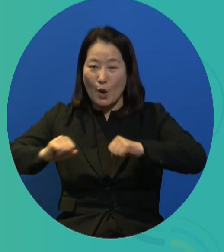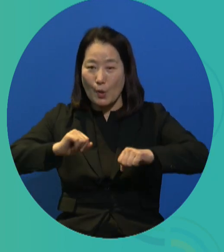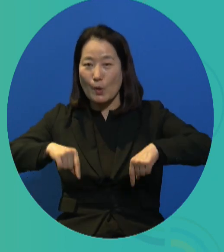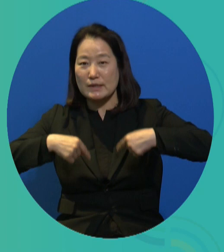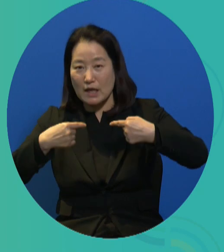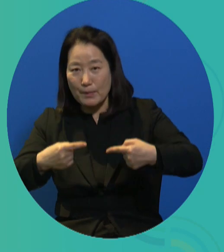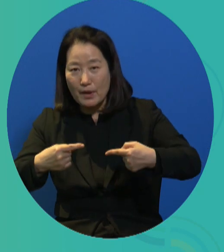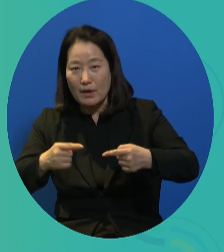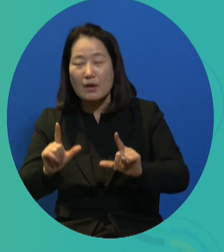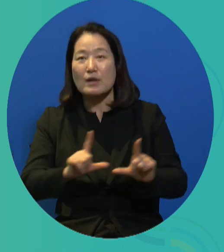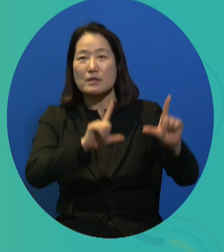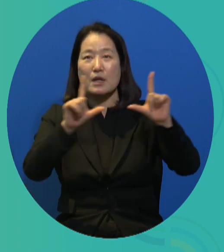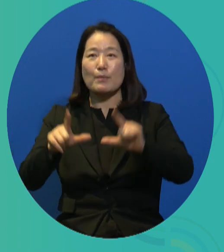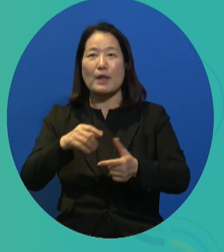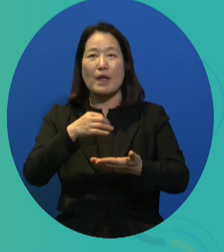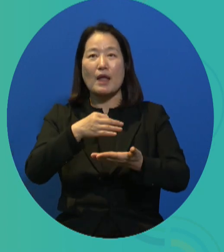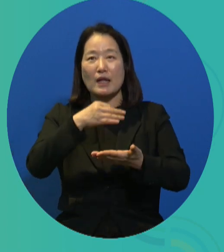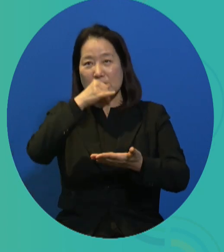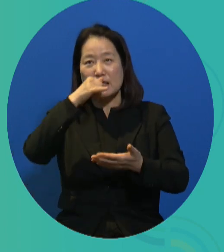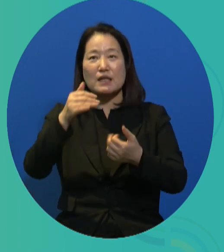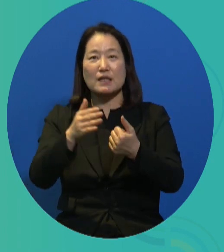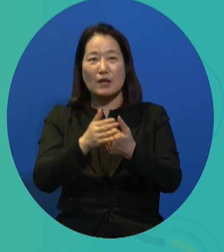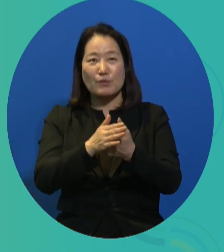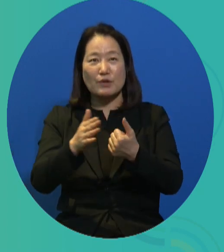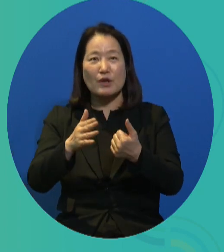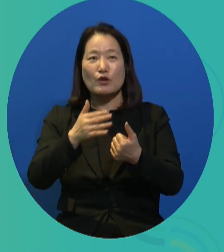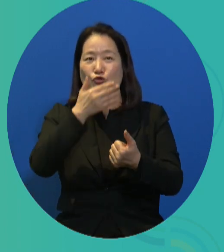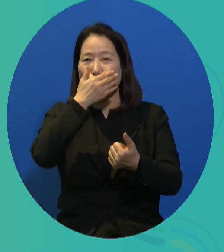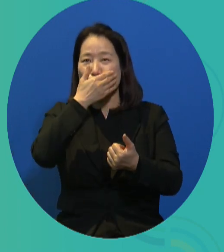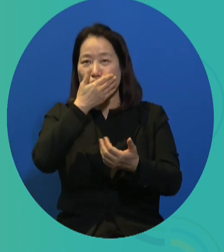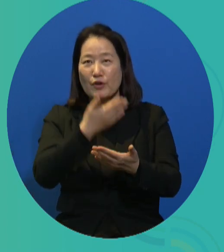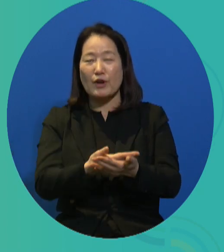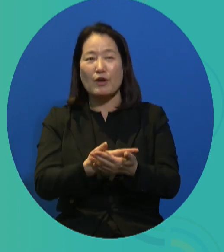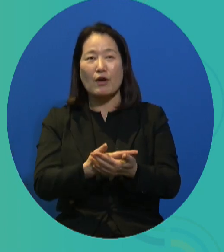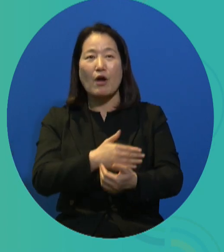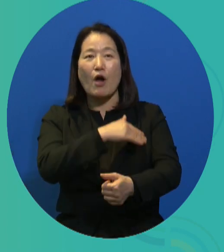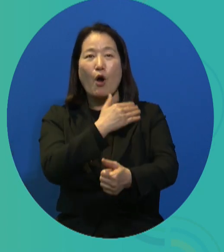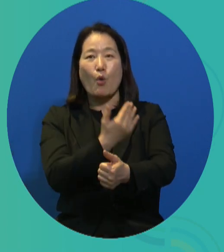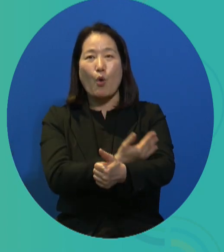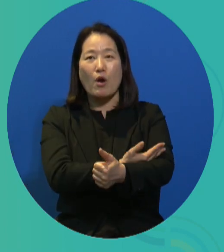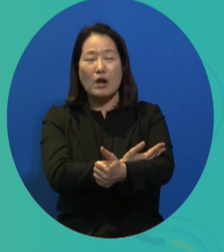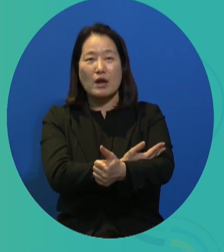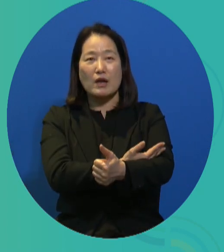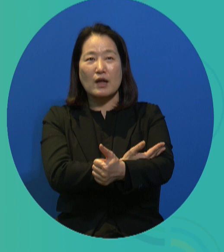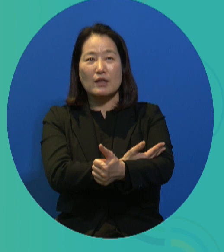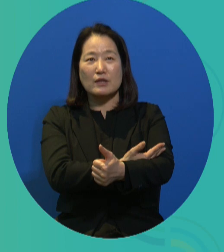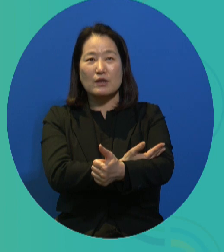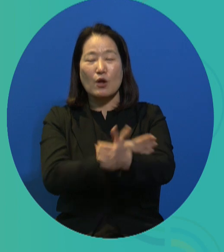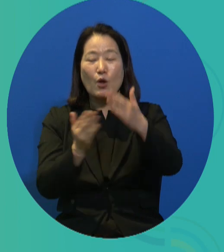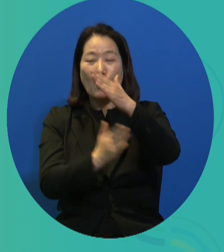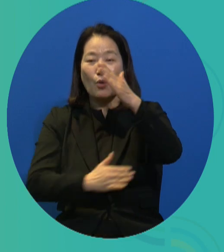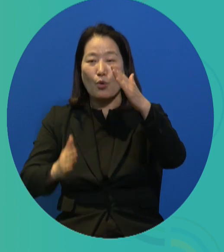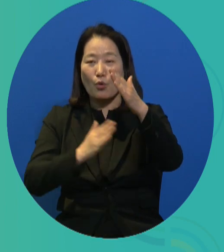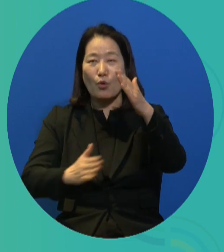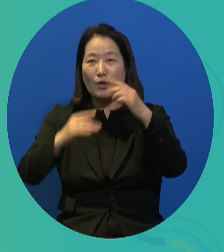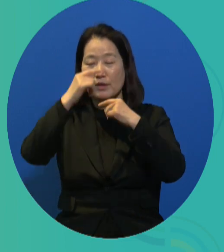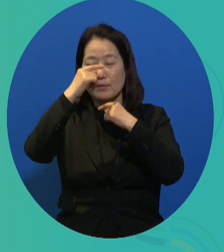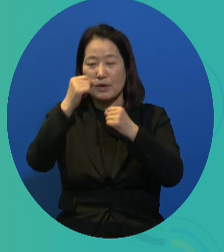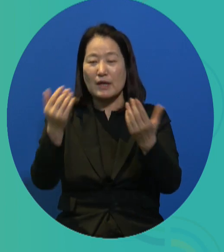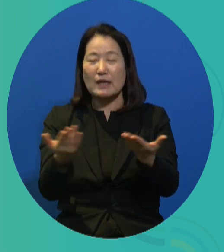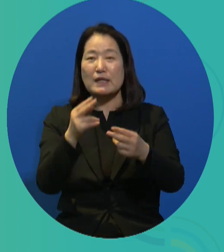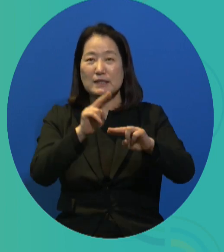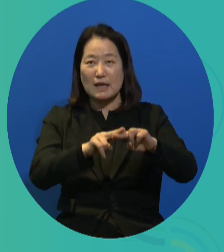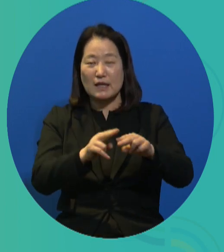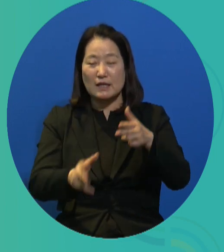a way for them to participate in society and to find and identify value. So rights-based public work, I think